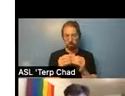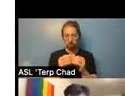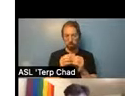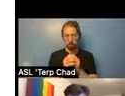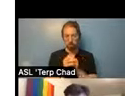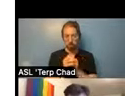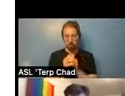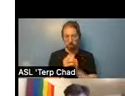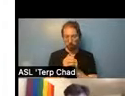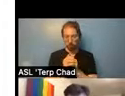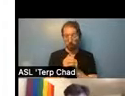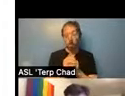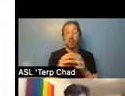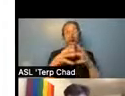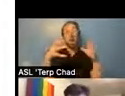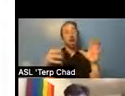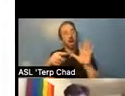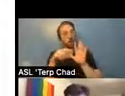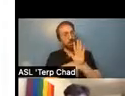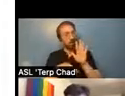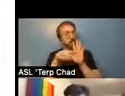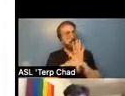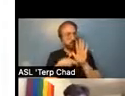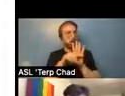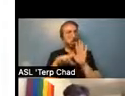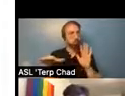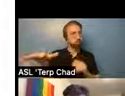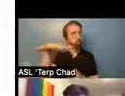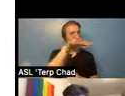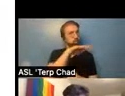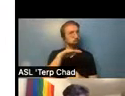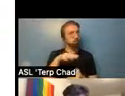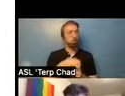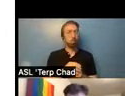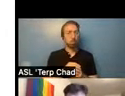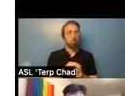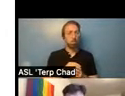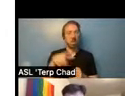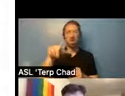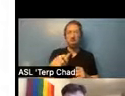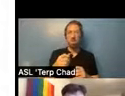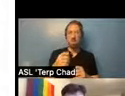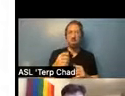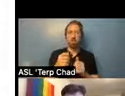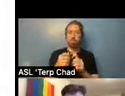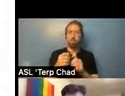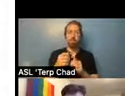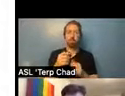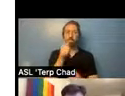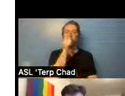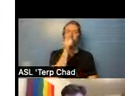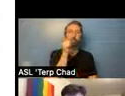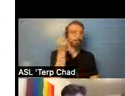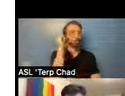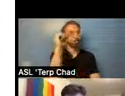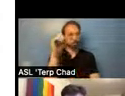there's a lot of stigma out there and people need to, uh, get past that. And, and just, uh, yeah, I know